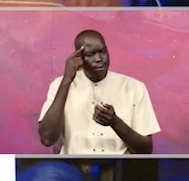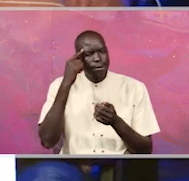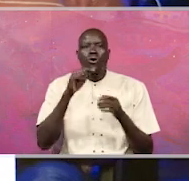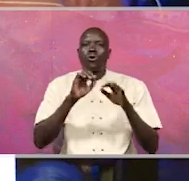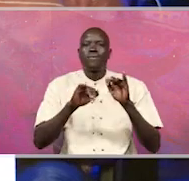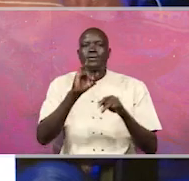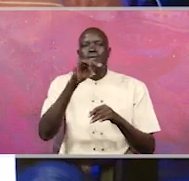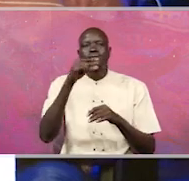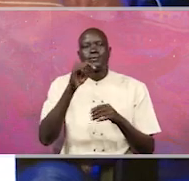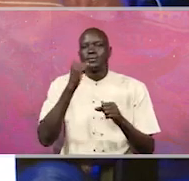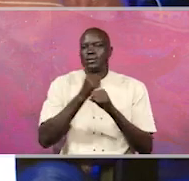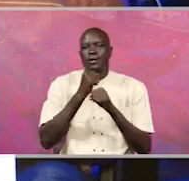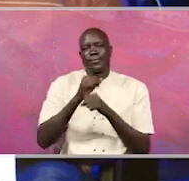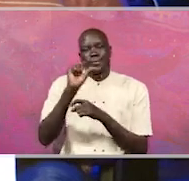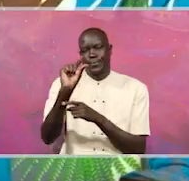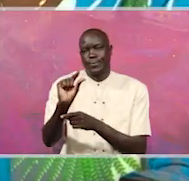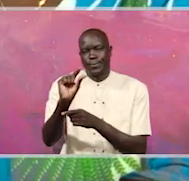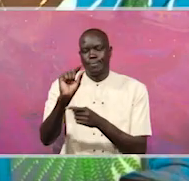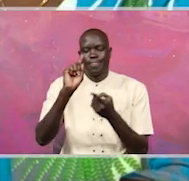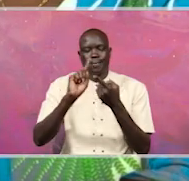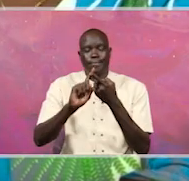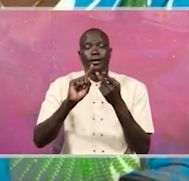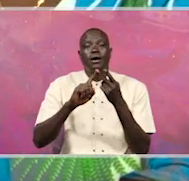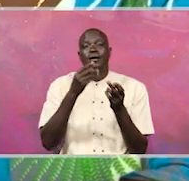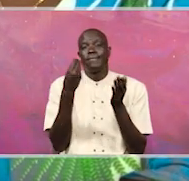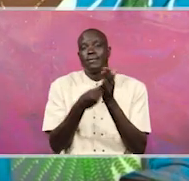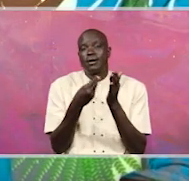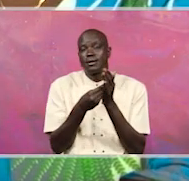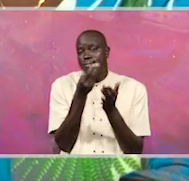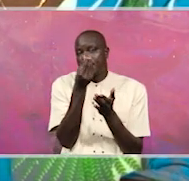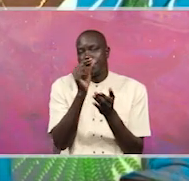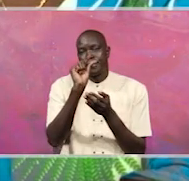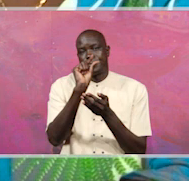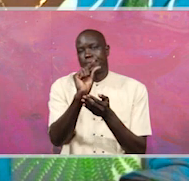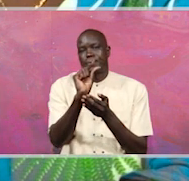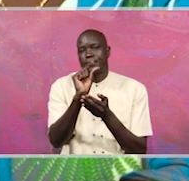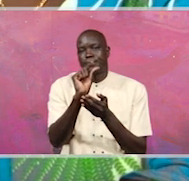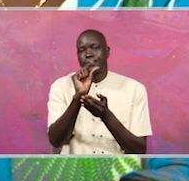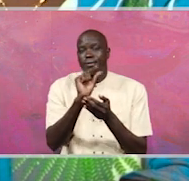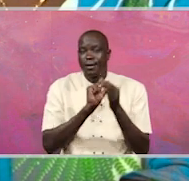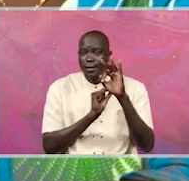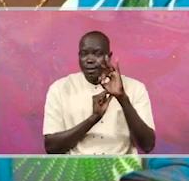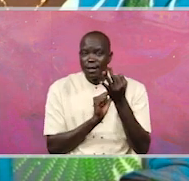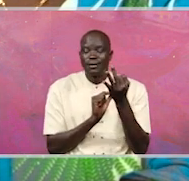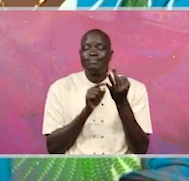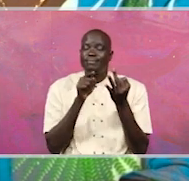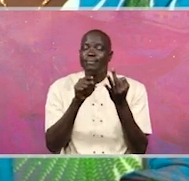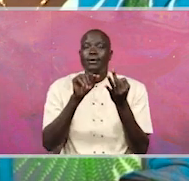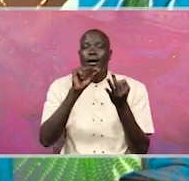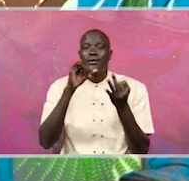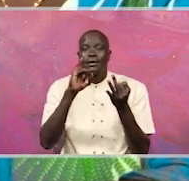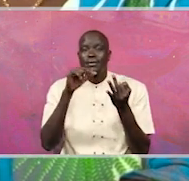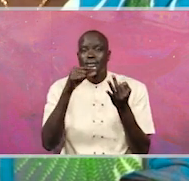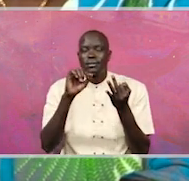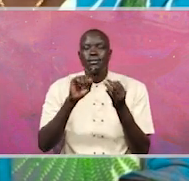IGG is understaffed. Two, it is underfunded. Three, it is not being allowed to